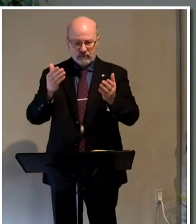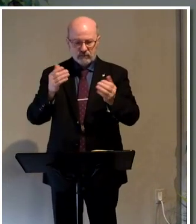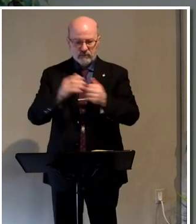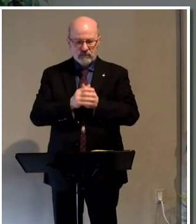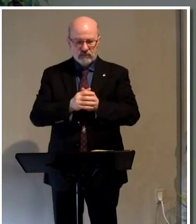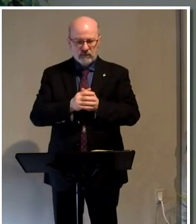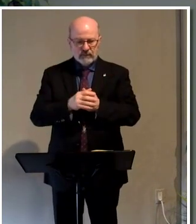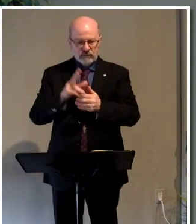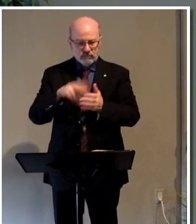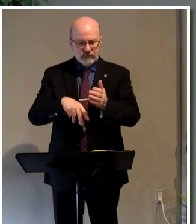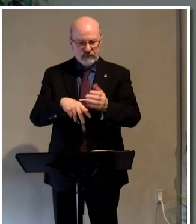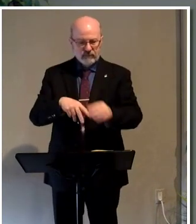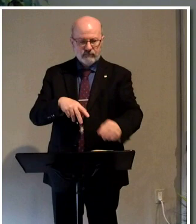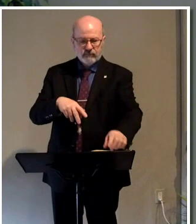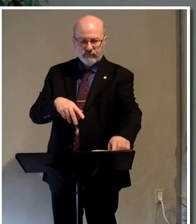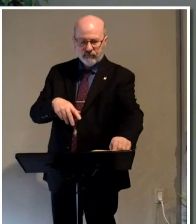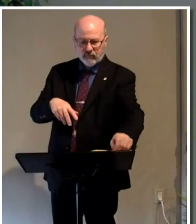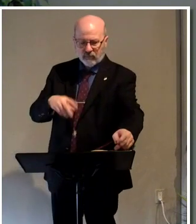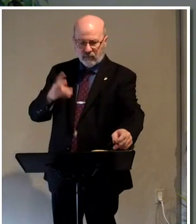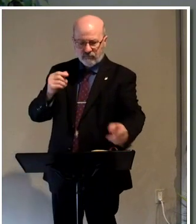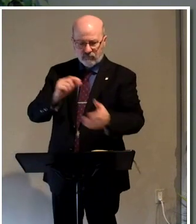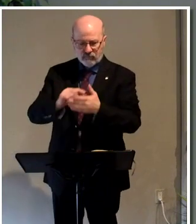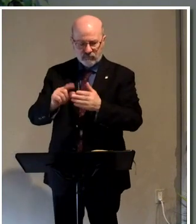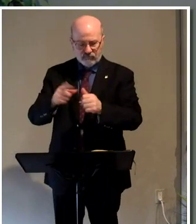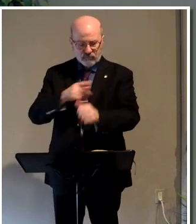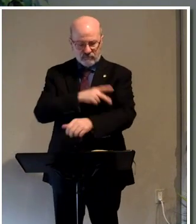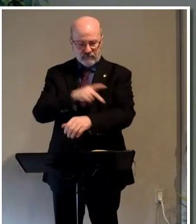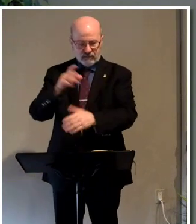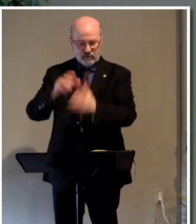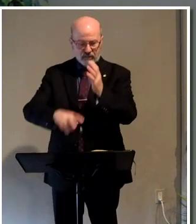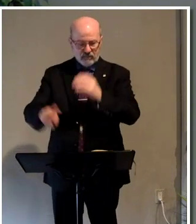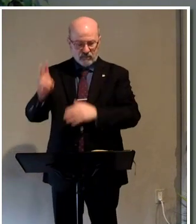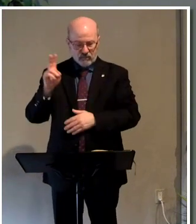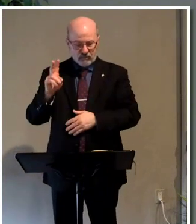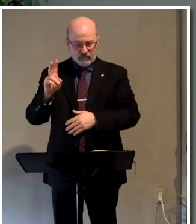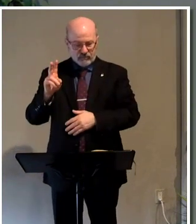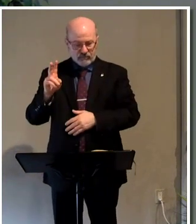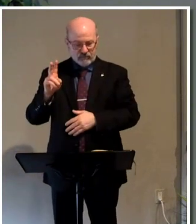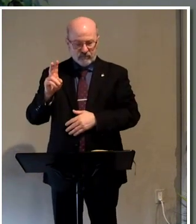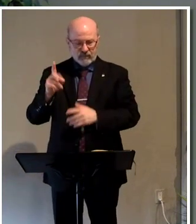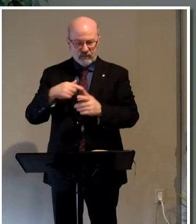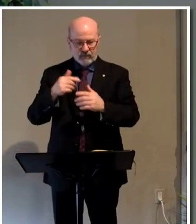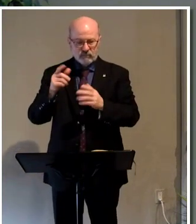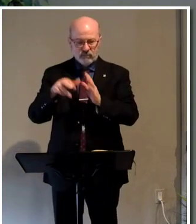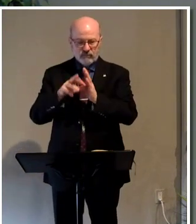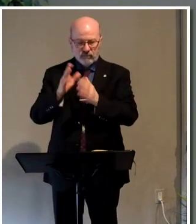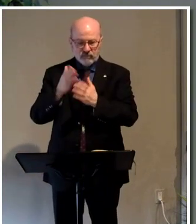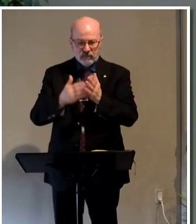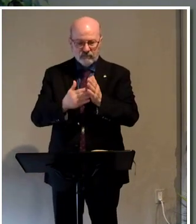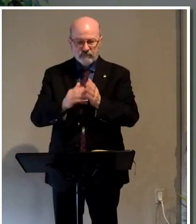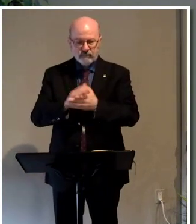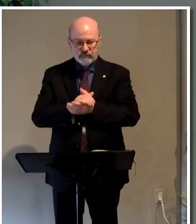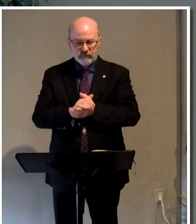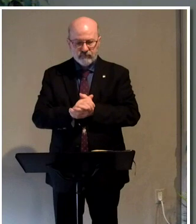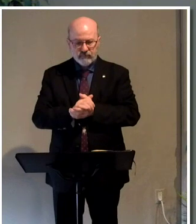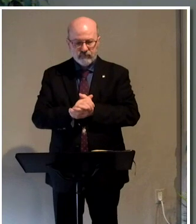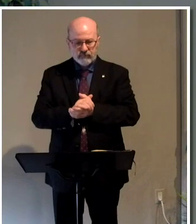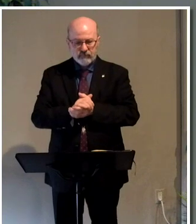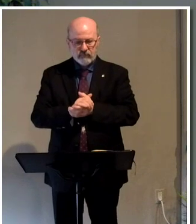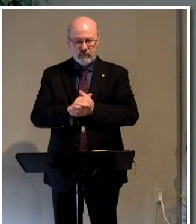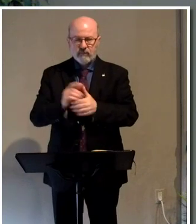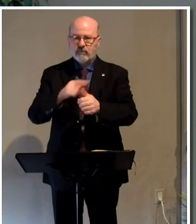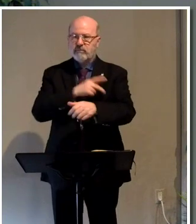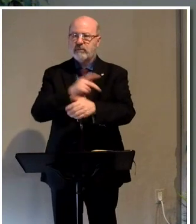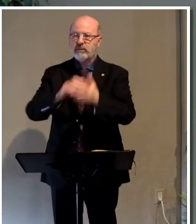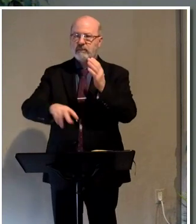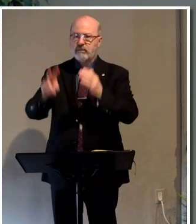read and we'll read a few verses in First Peter, chapter two. And then we'll we'll review a little bit of what we looked at so far. So first Peter,